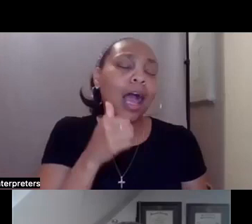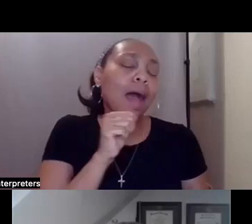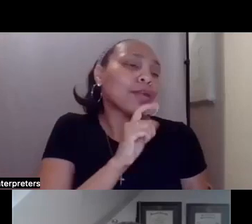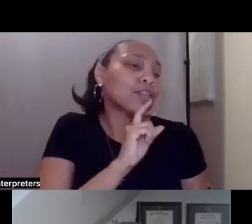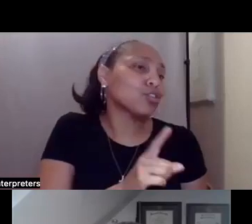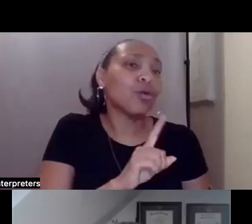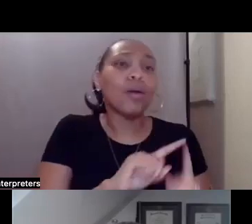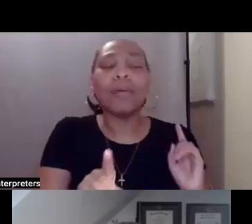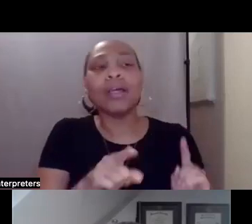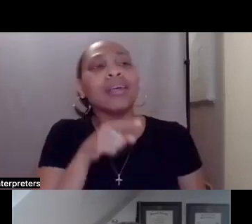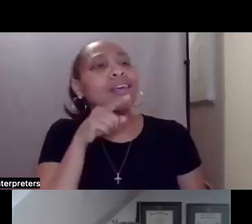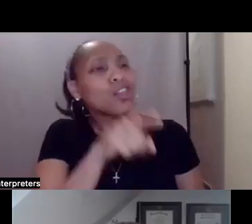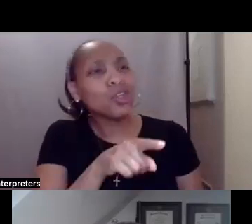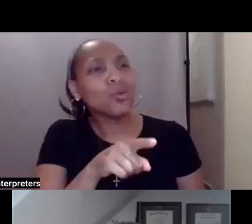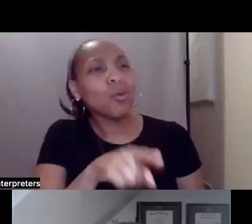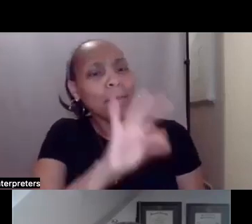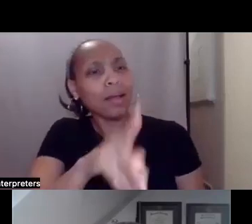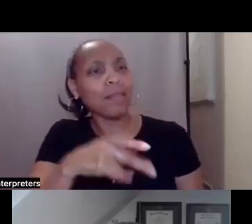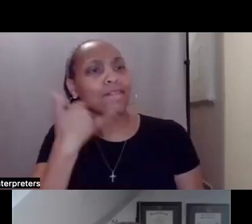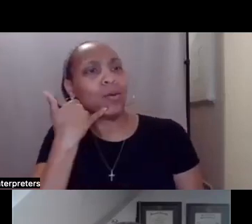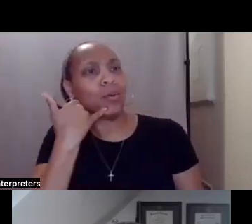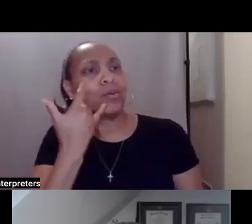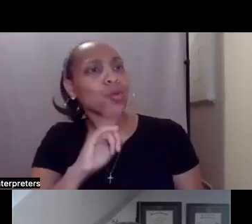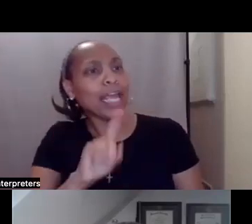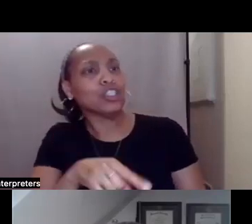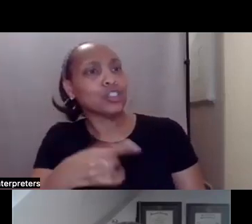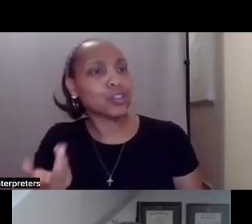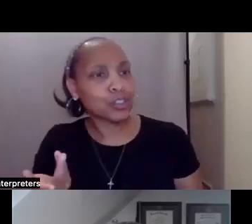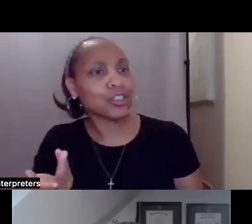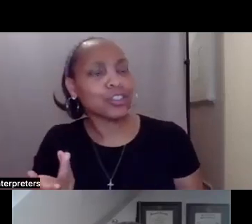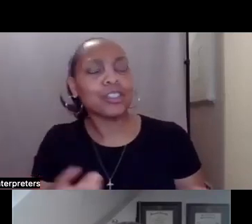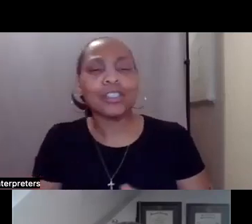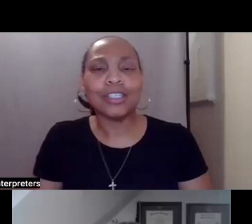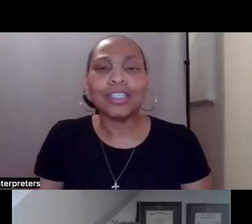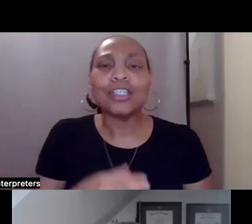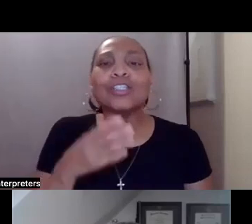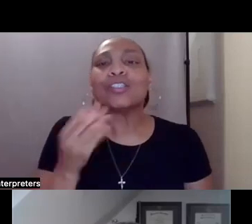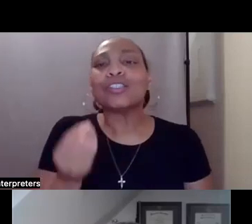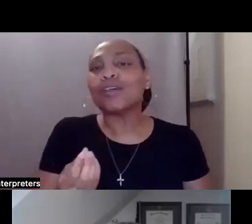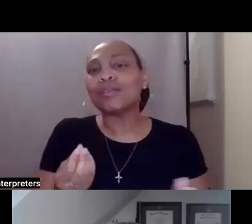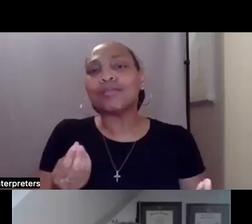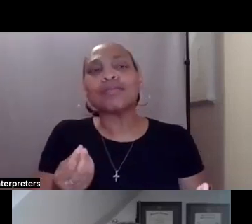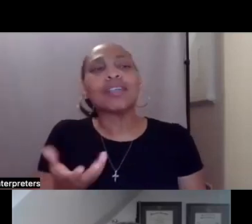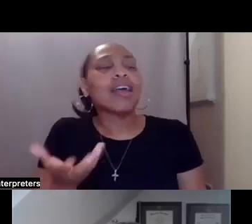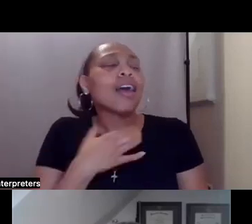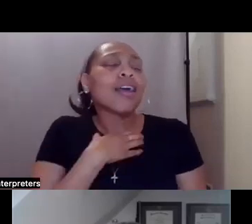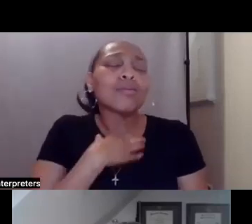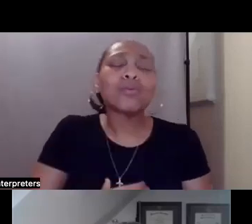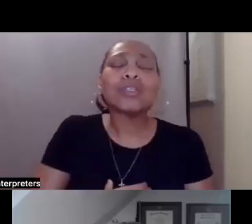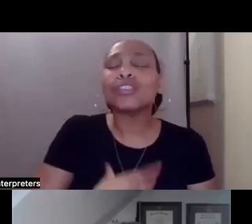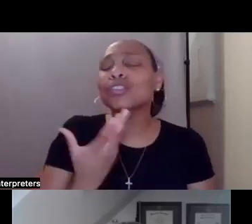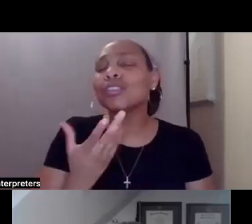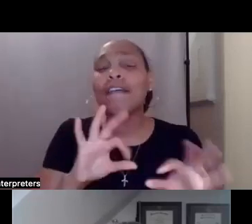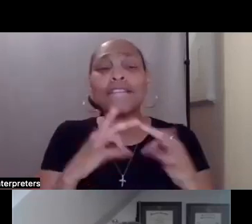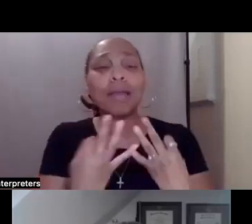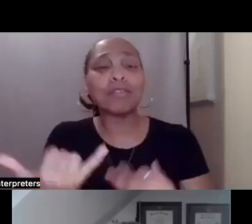can just talk this through or, or figure it out. And I wish the families that call me were calling me with a wonderful, I, um,